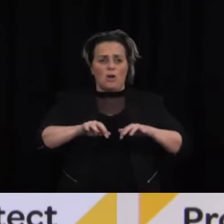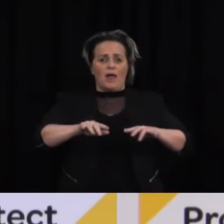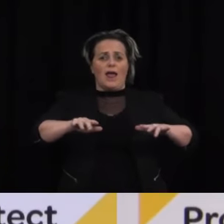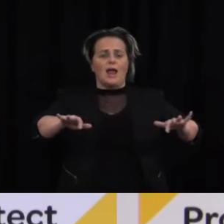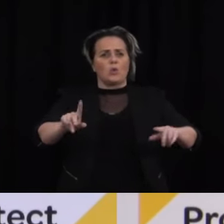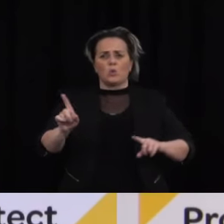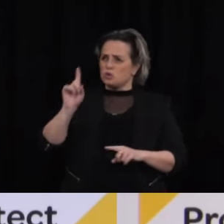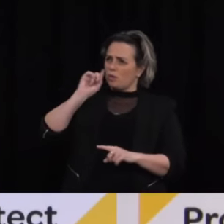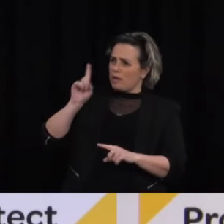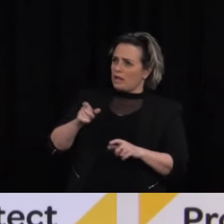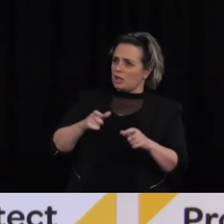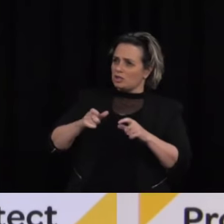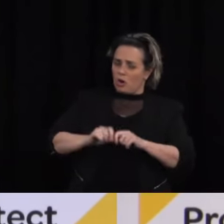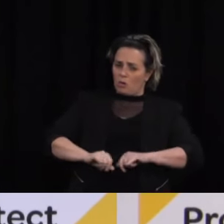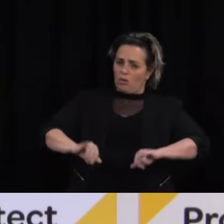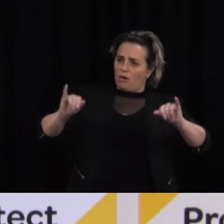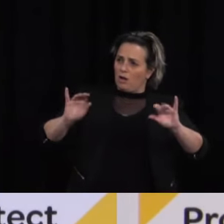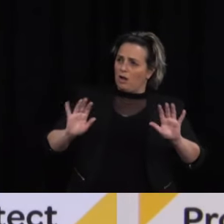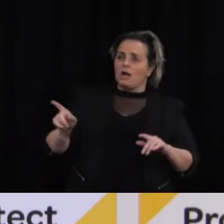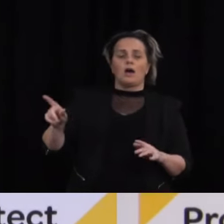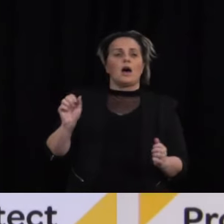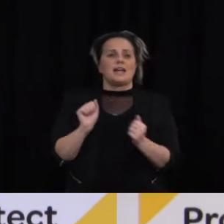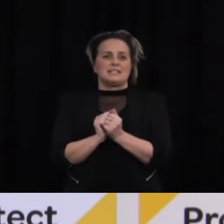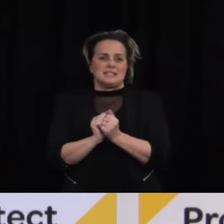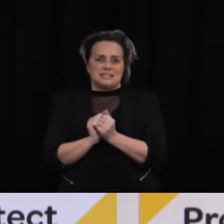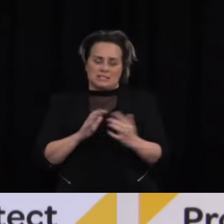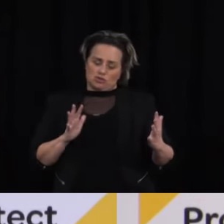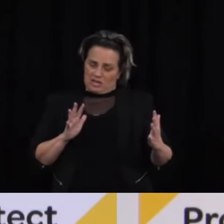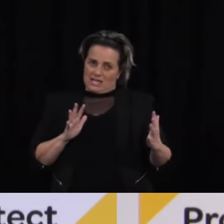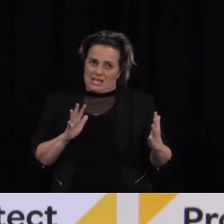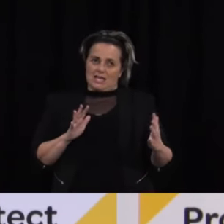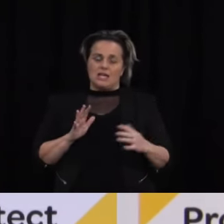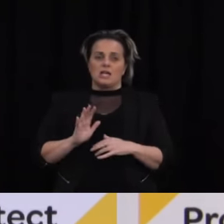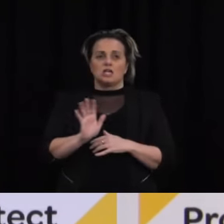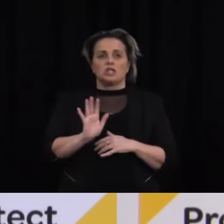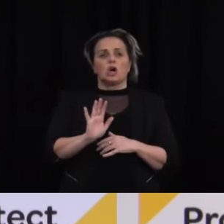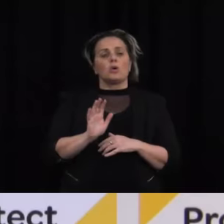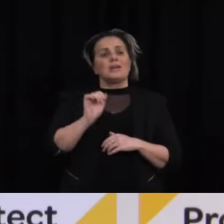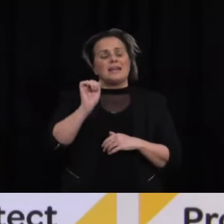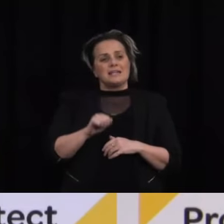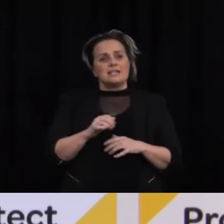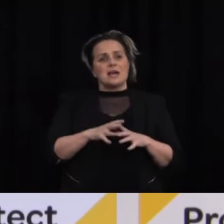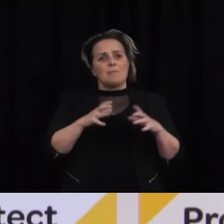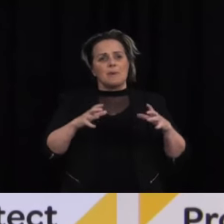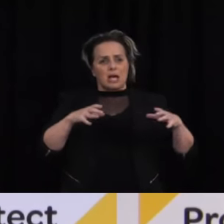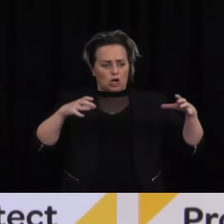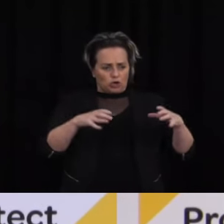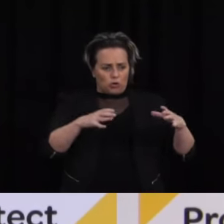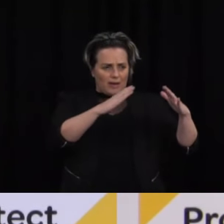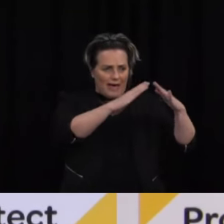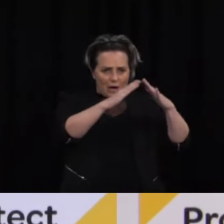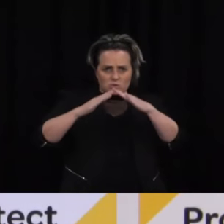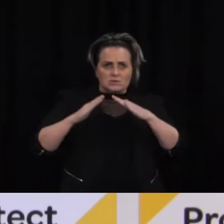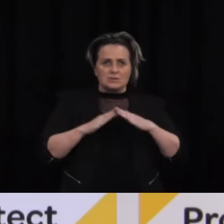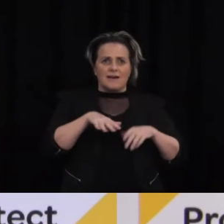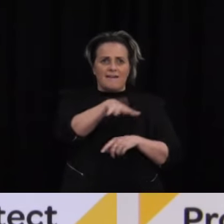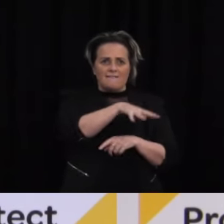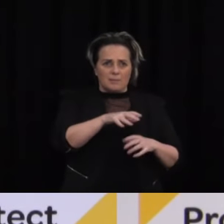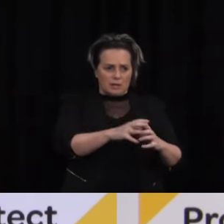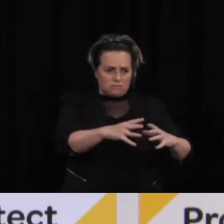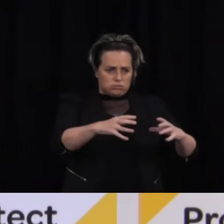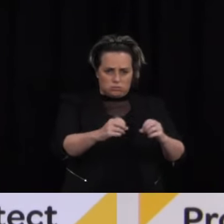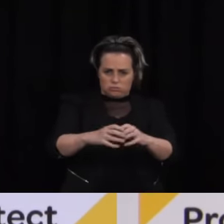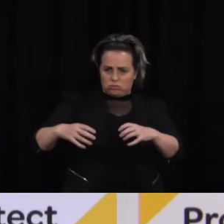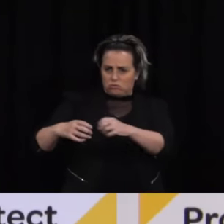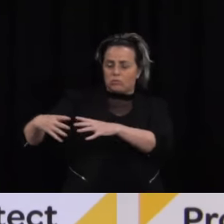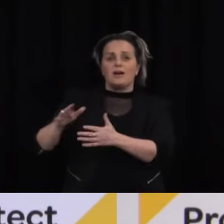No I don't agree with that at all we are dealing with larger groups of people so larger families and that does mean that we